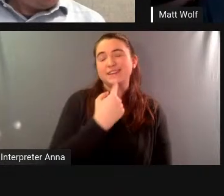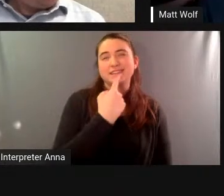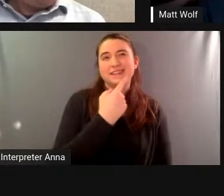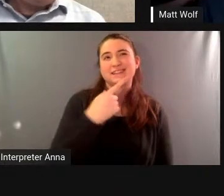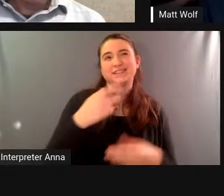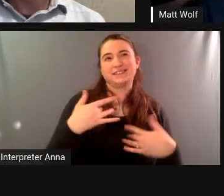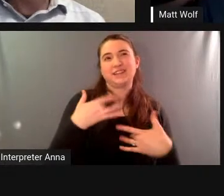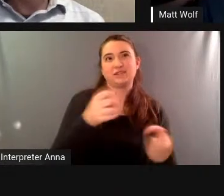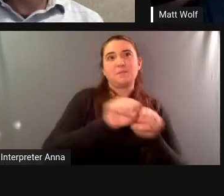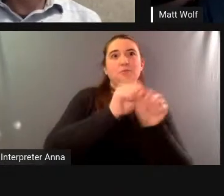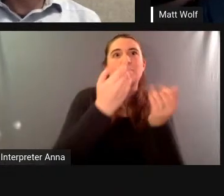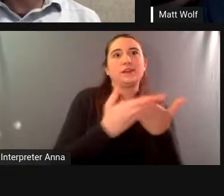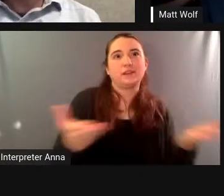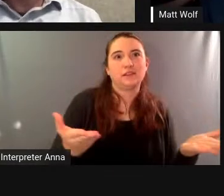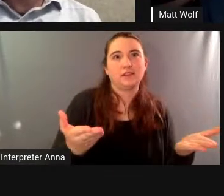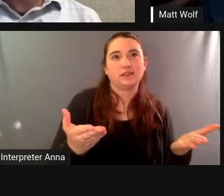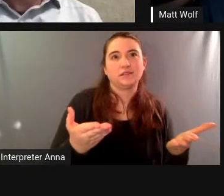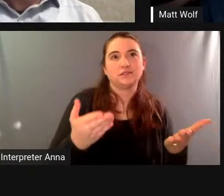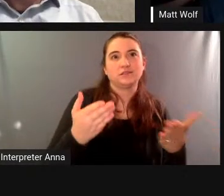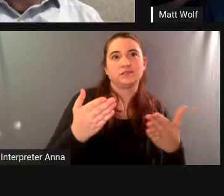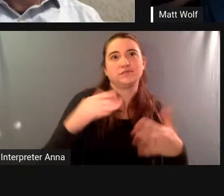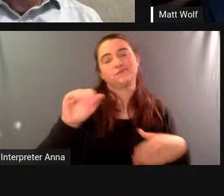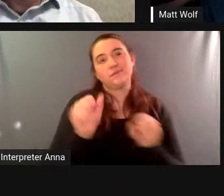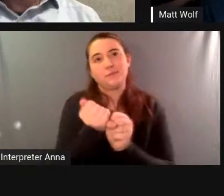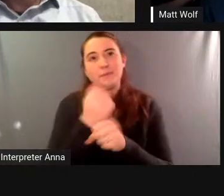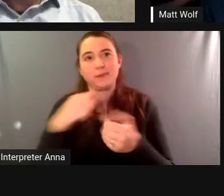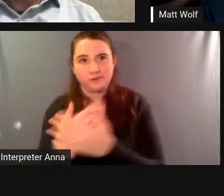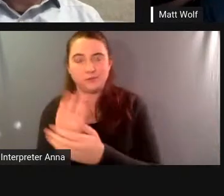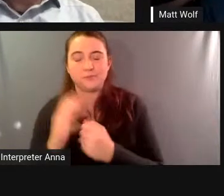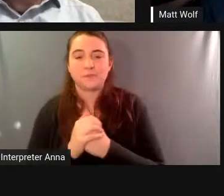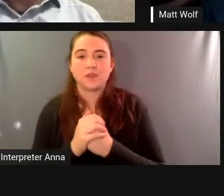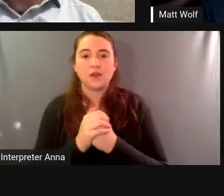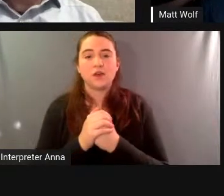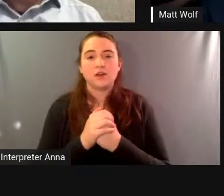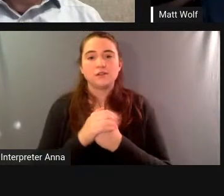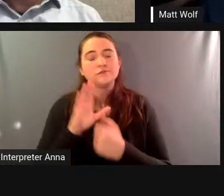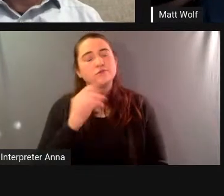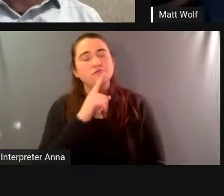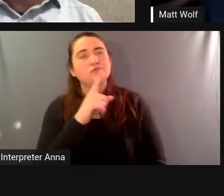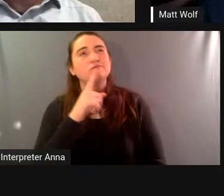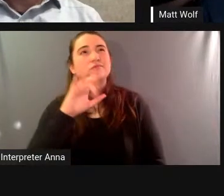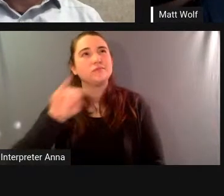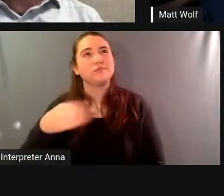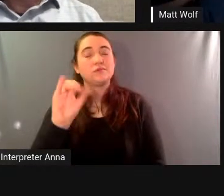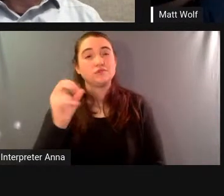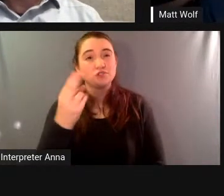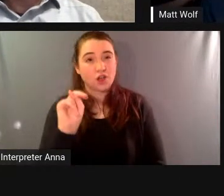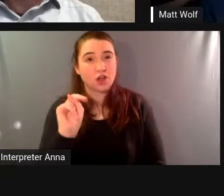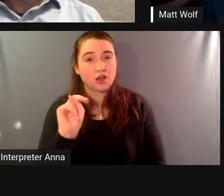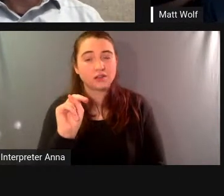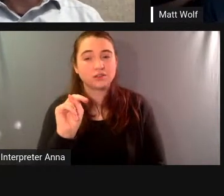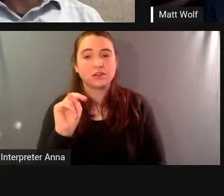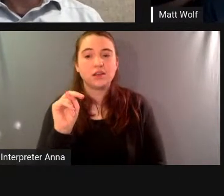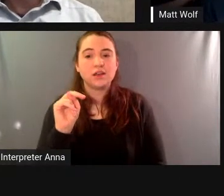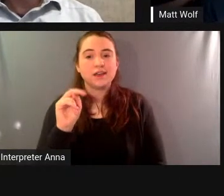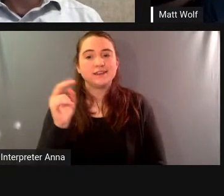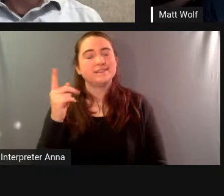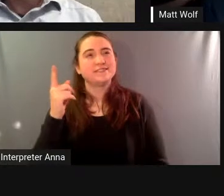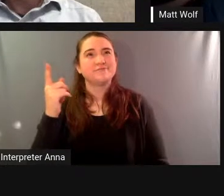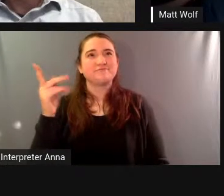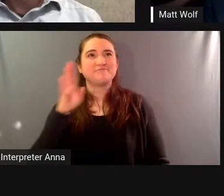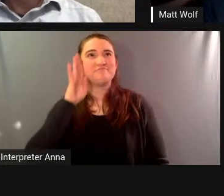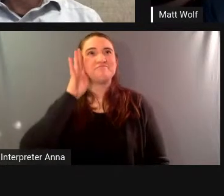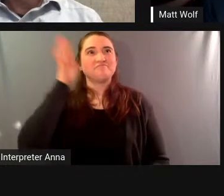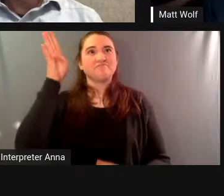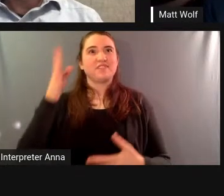present in john allen as a leader and in in the aspirations and futurism of the project so um i think